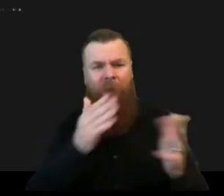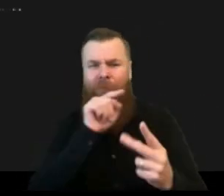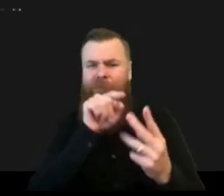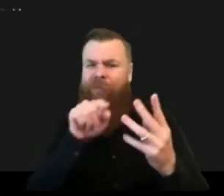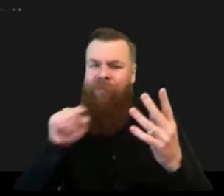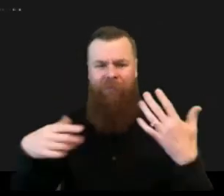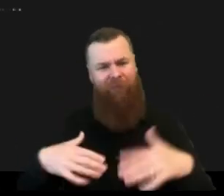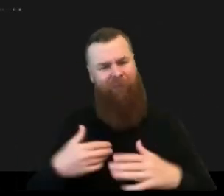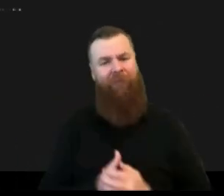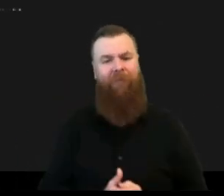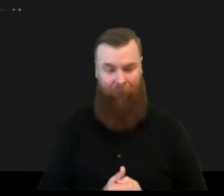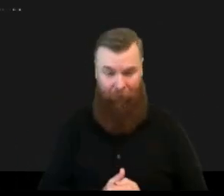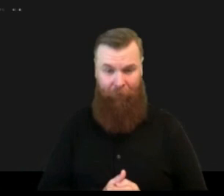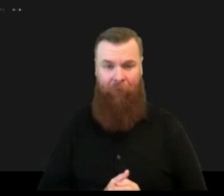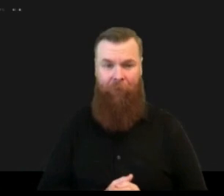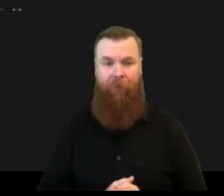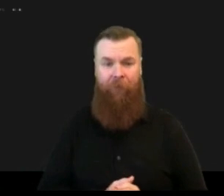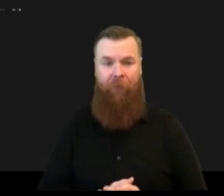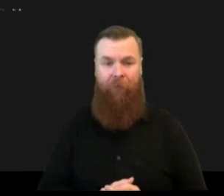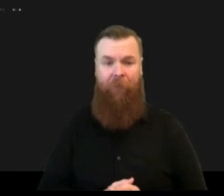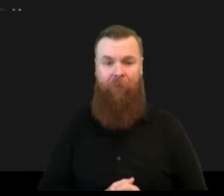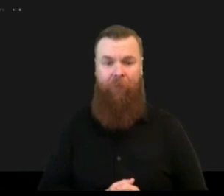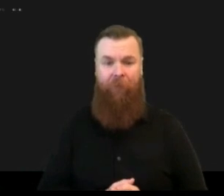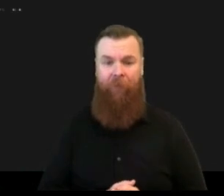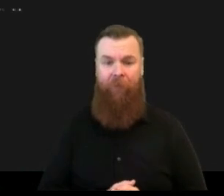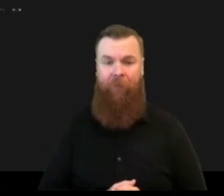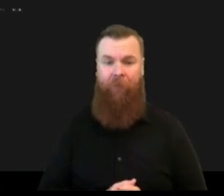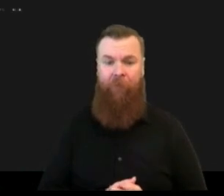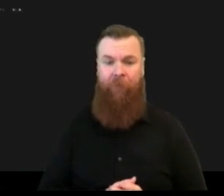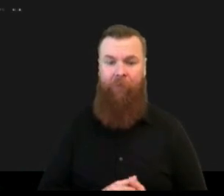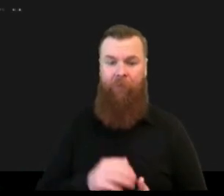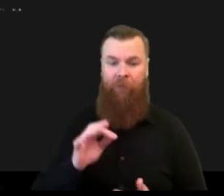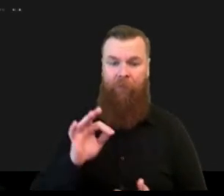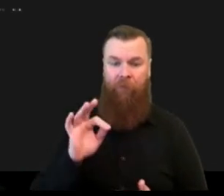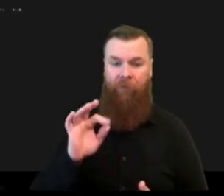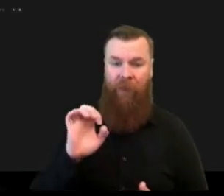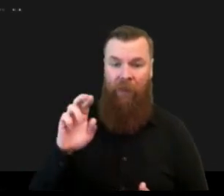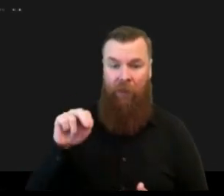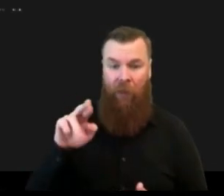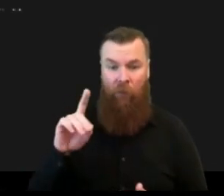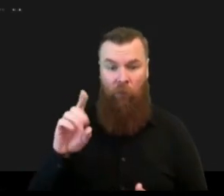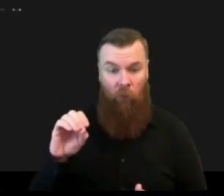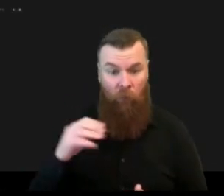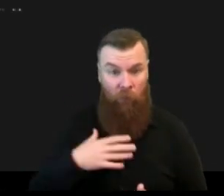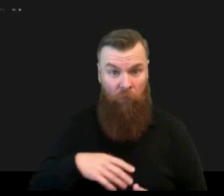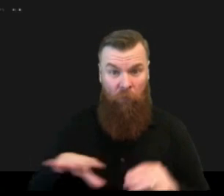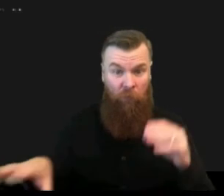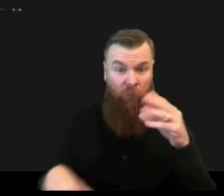so fernando i don't is there any last um housekeeping business or are we done